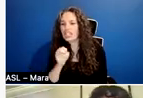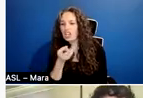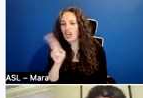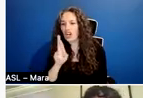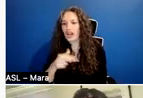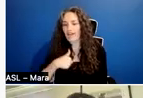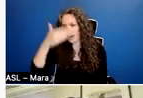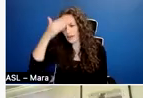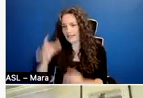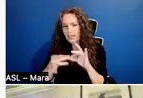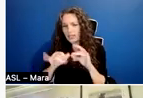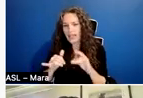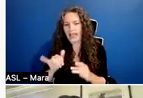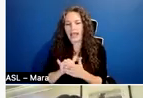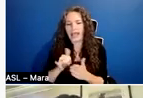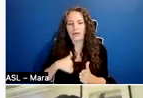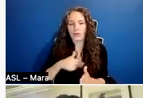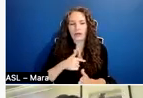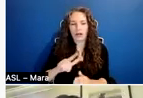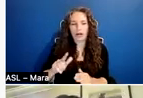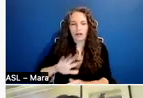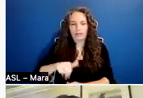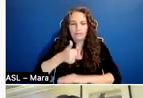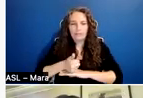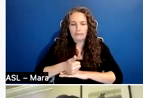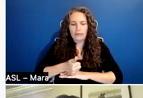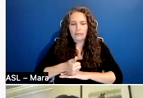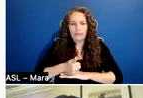And we are joining you today from the, um,